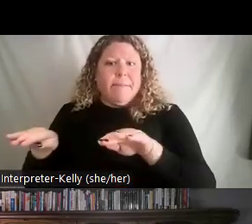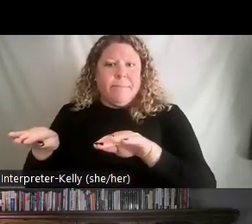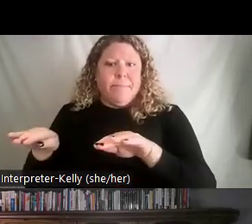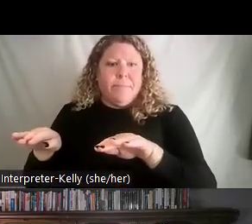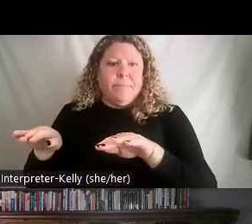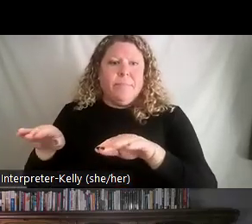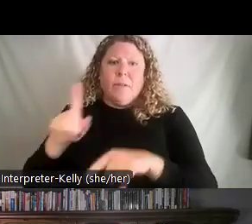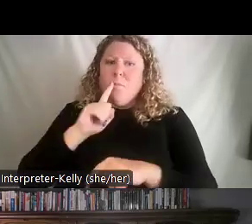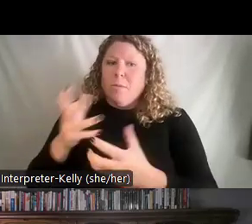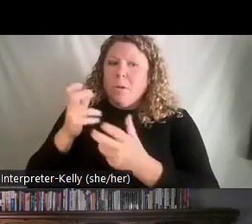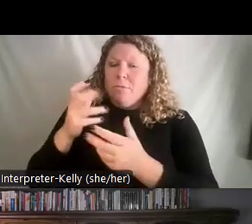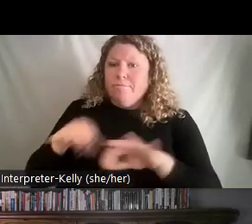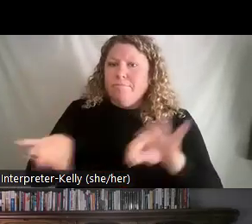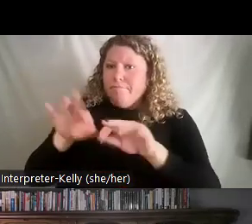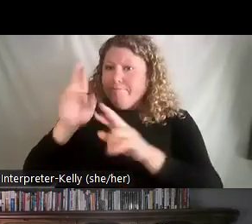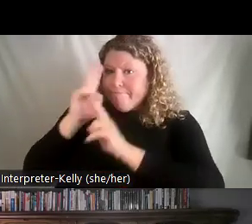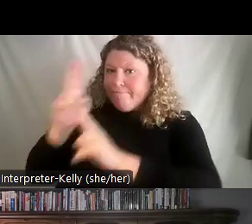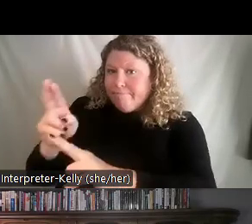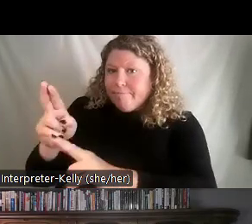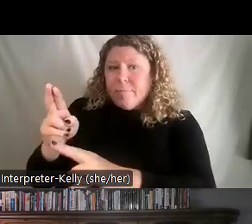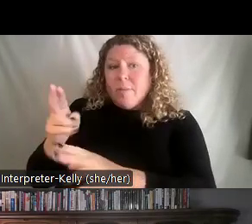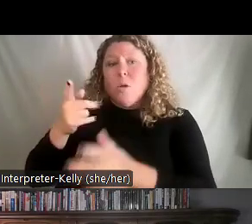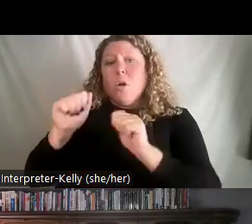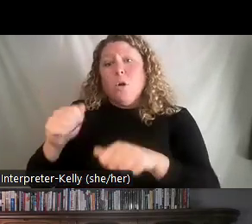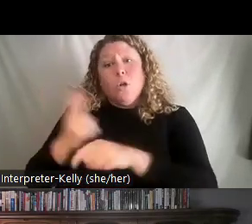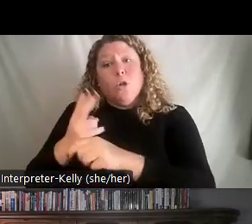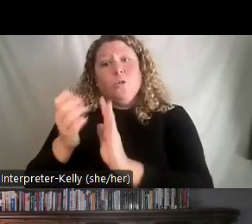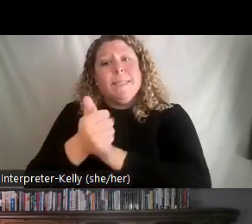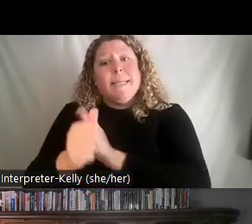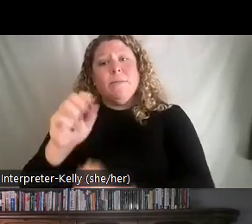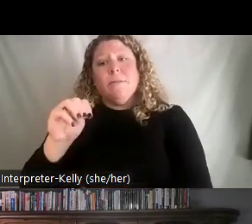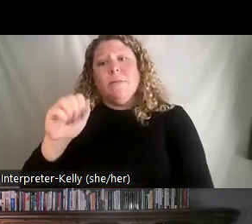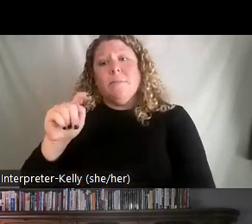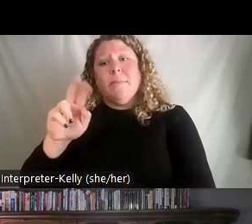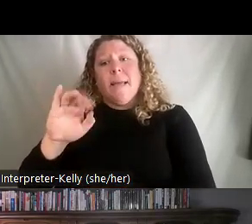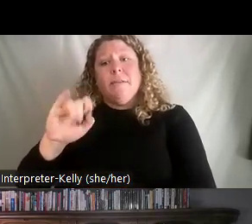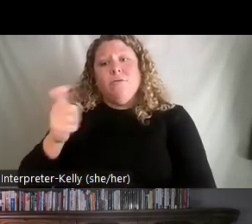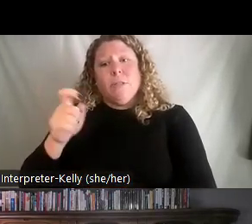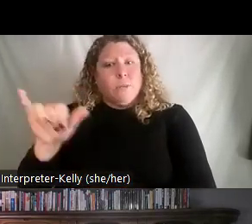for people, and skills matrix can even help us to make some of these identifications.